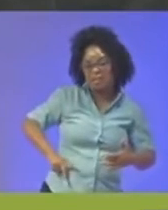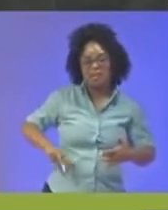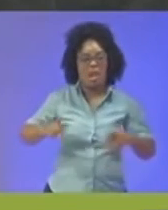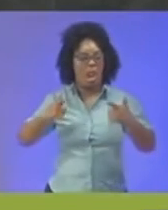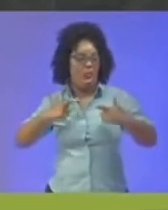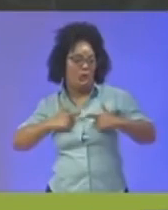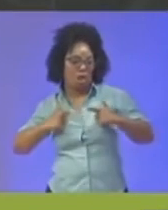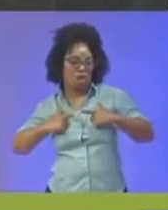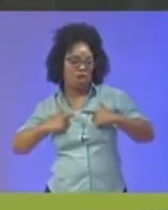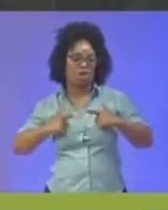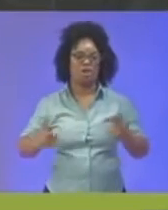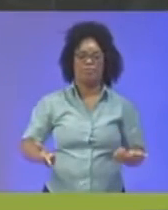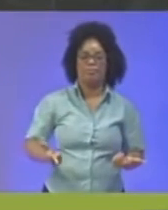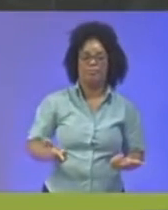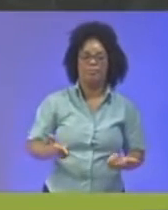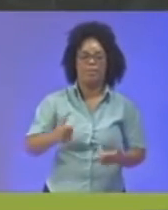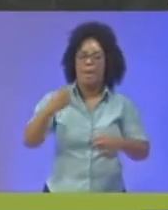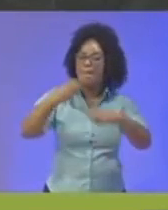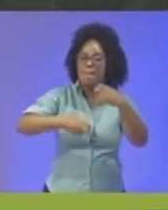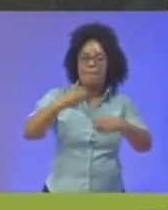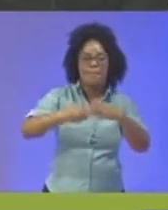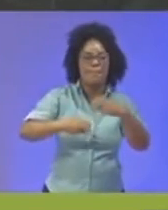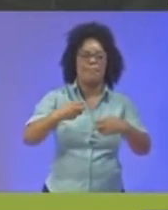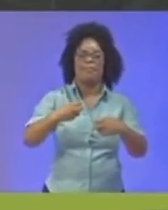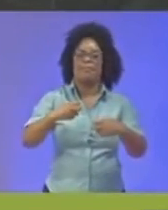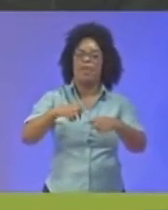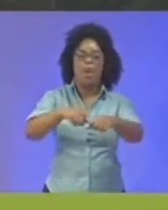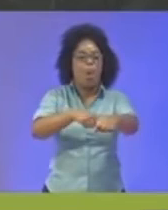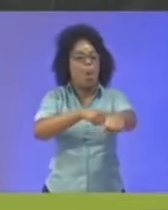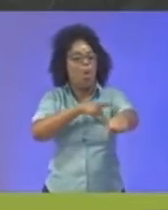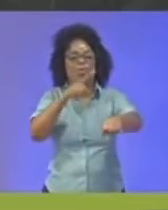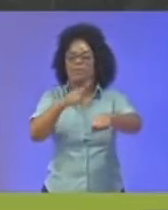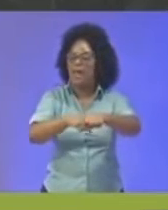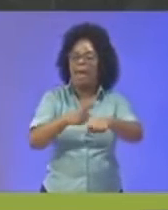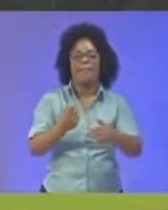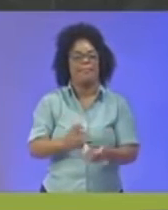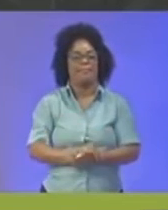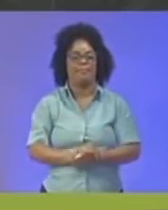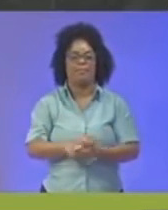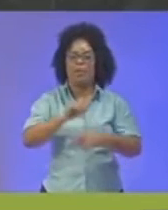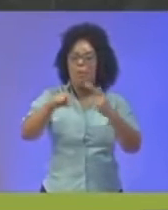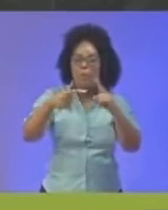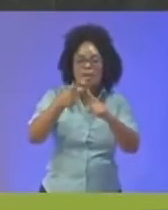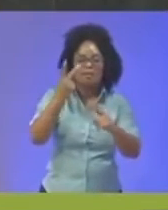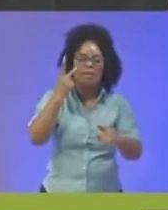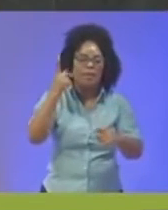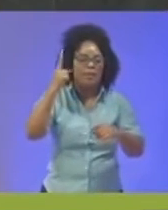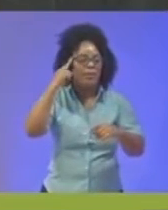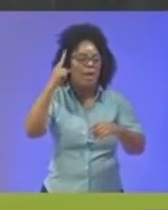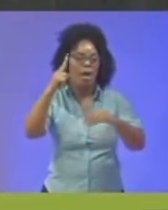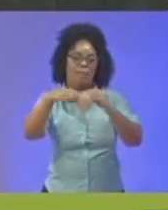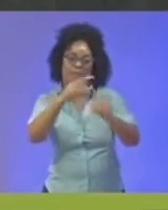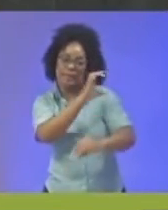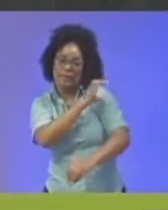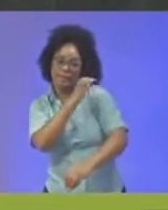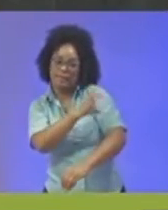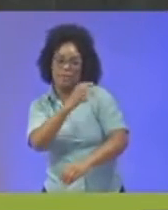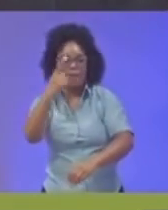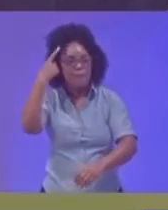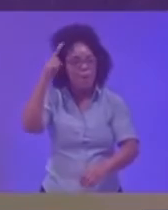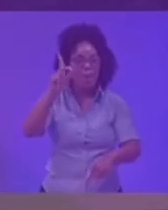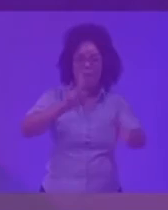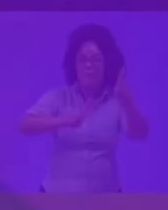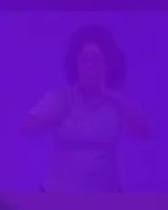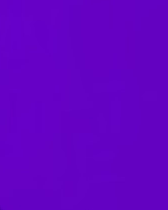kidney and when we conceptualized our long COVID clinic those were the patients that we went about trying to